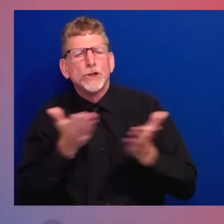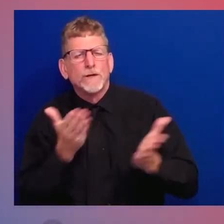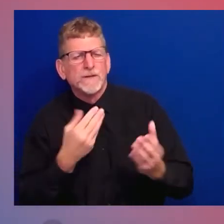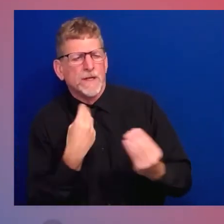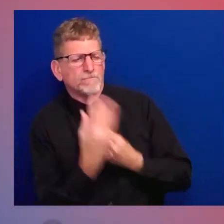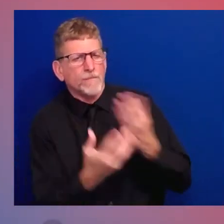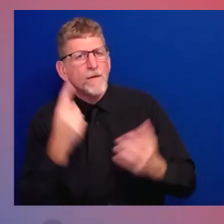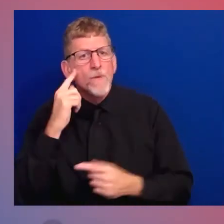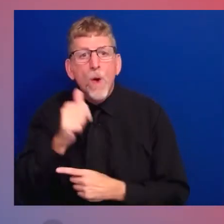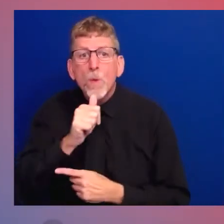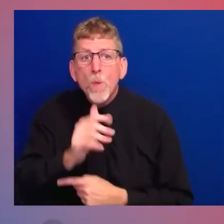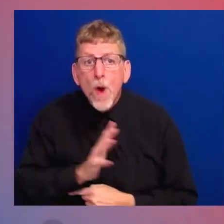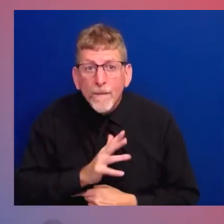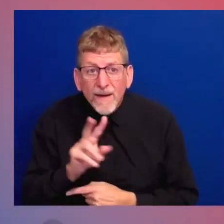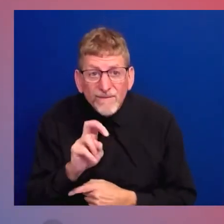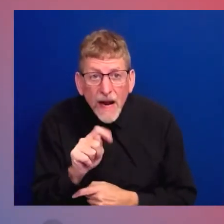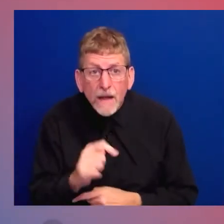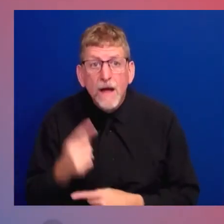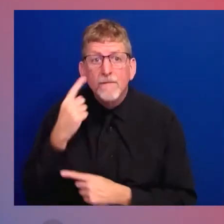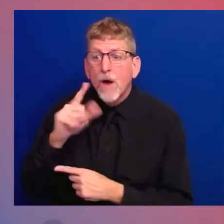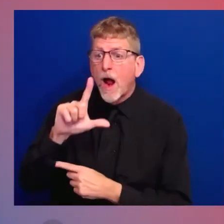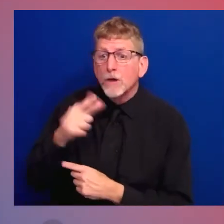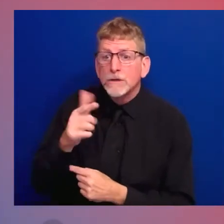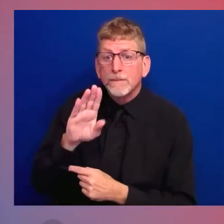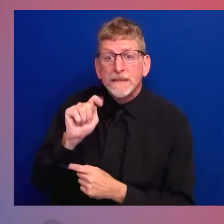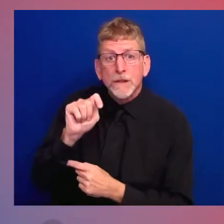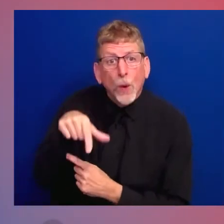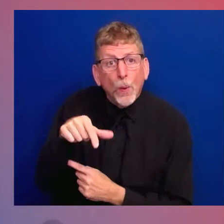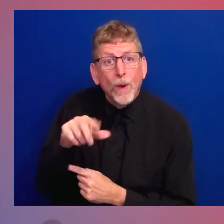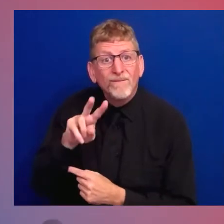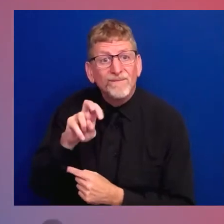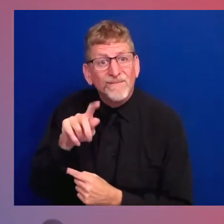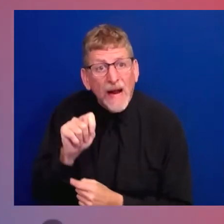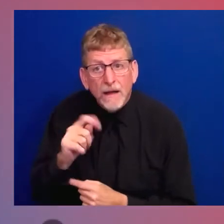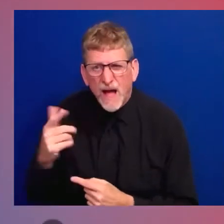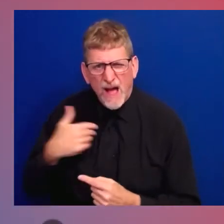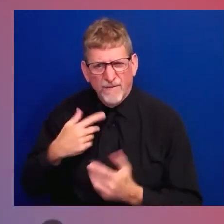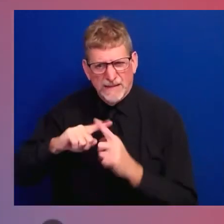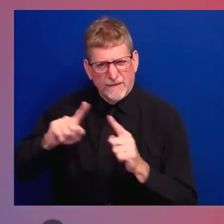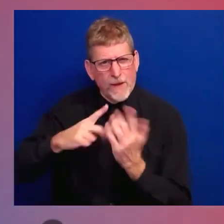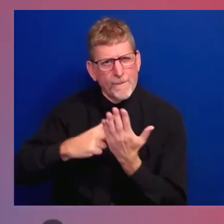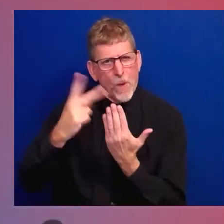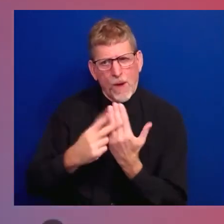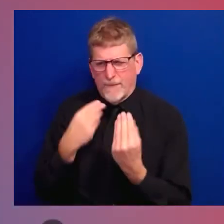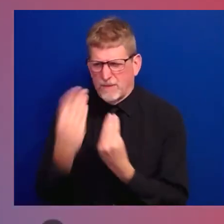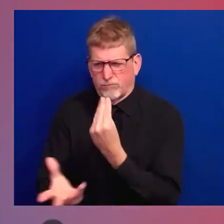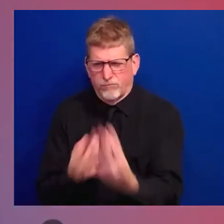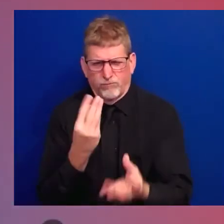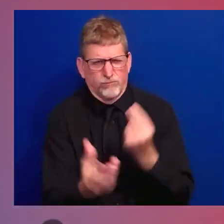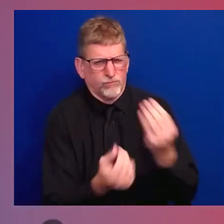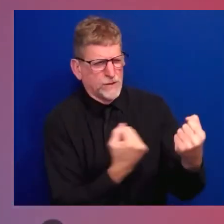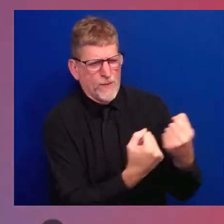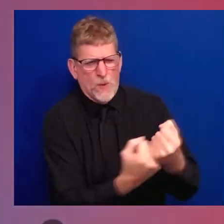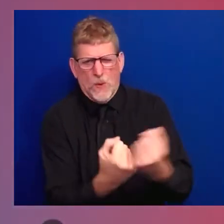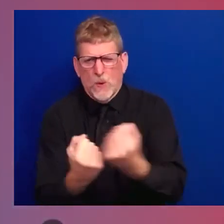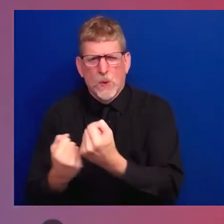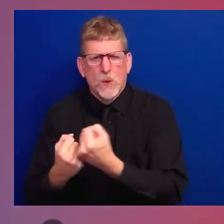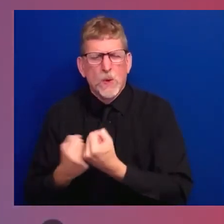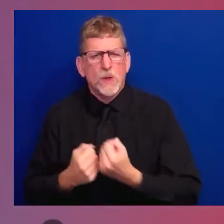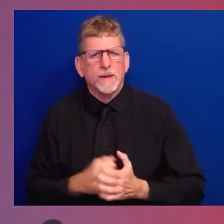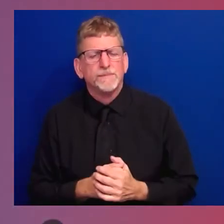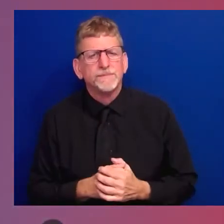implementing a plan to bring down the rate of suicide among service members and veterans. You know, it's sad to say,